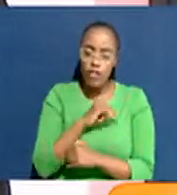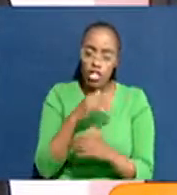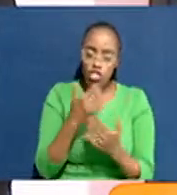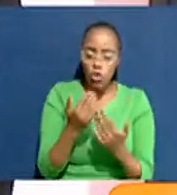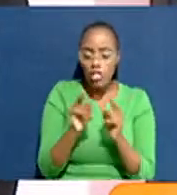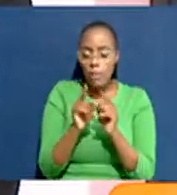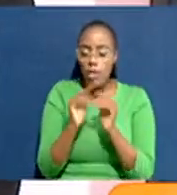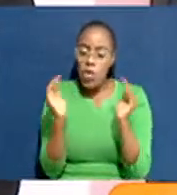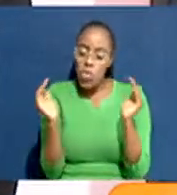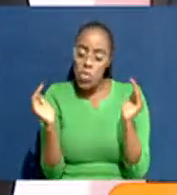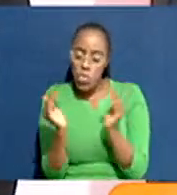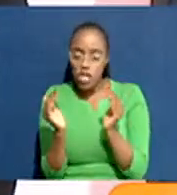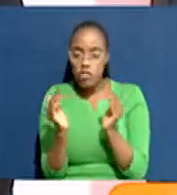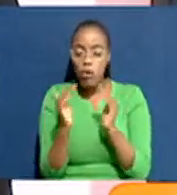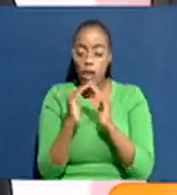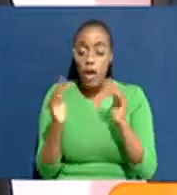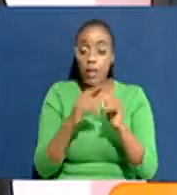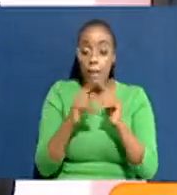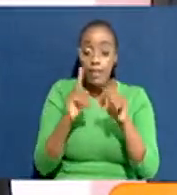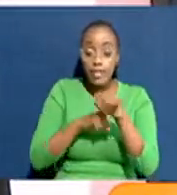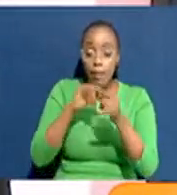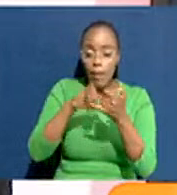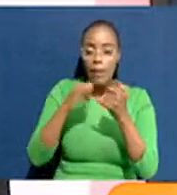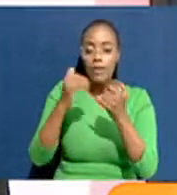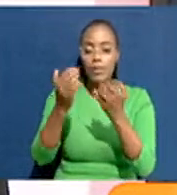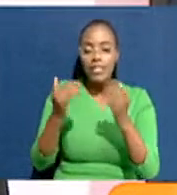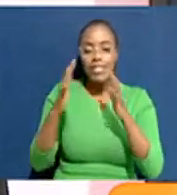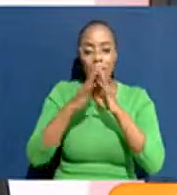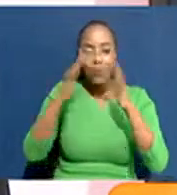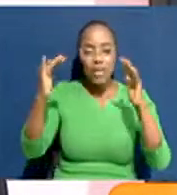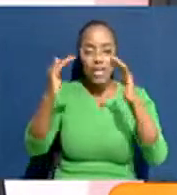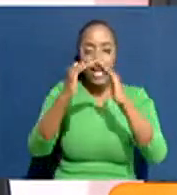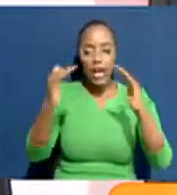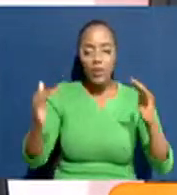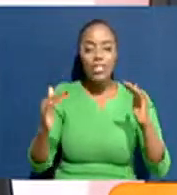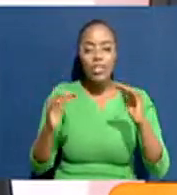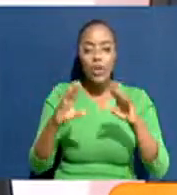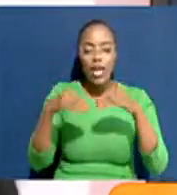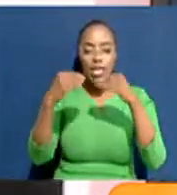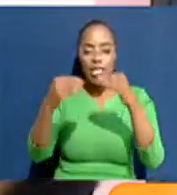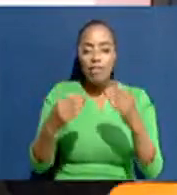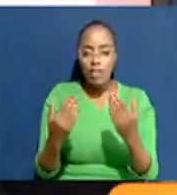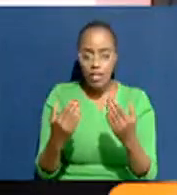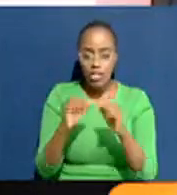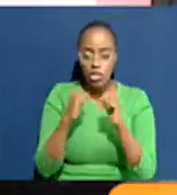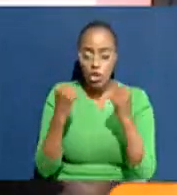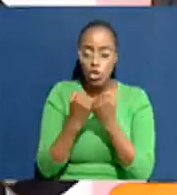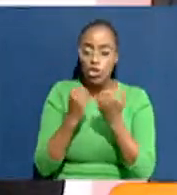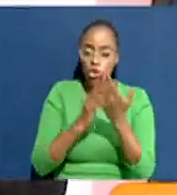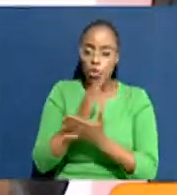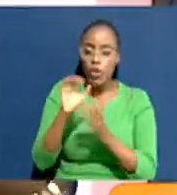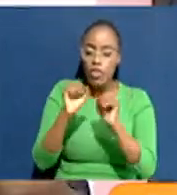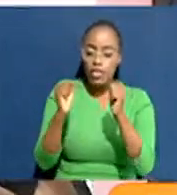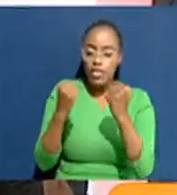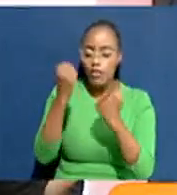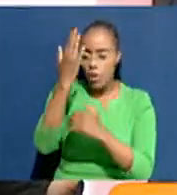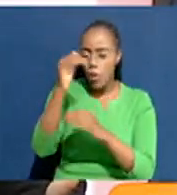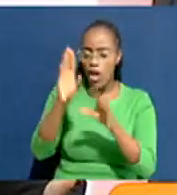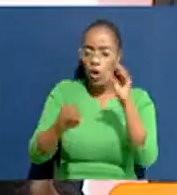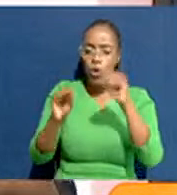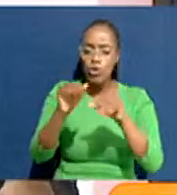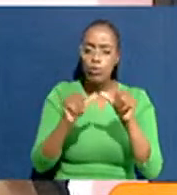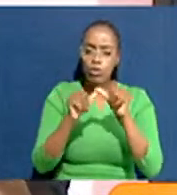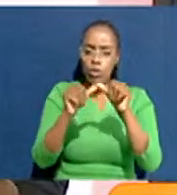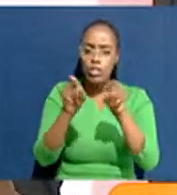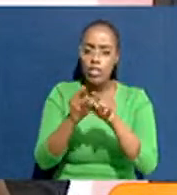to having children, he's thinking about a bigger house. In other words, you give social mobility through the savings. Because we are already contributing.